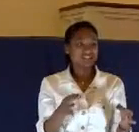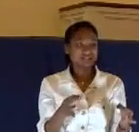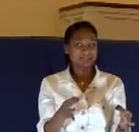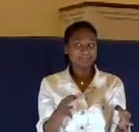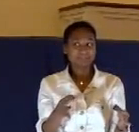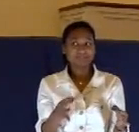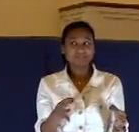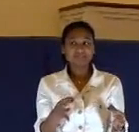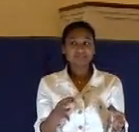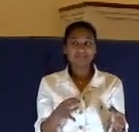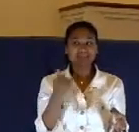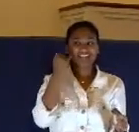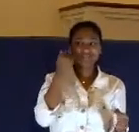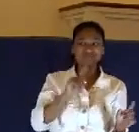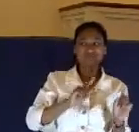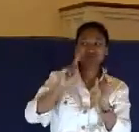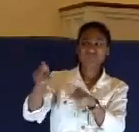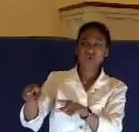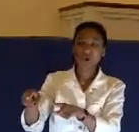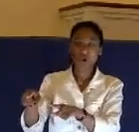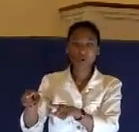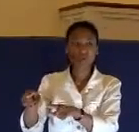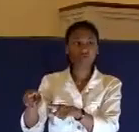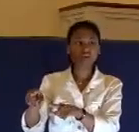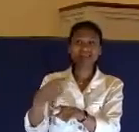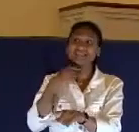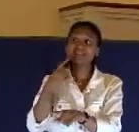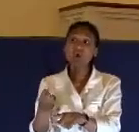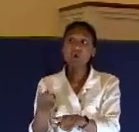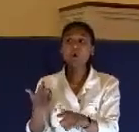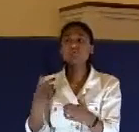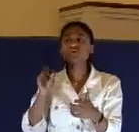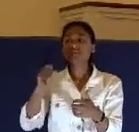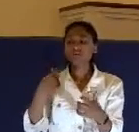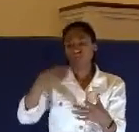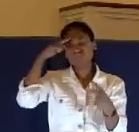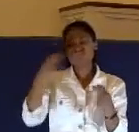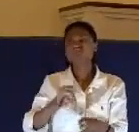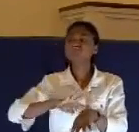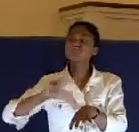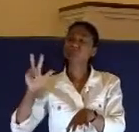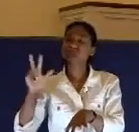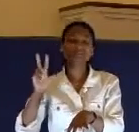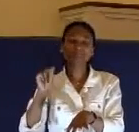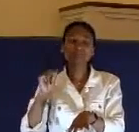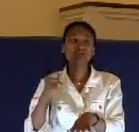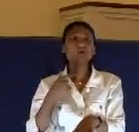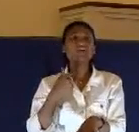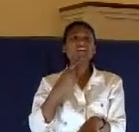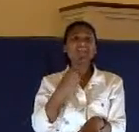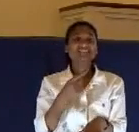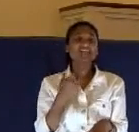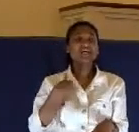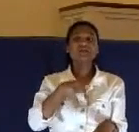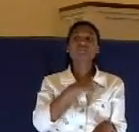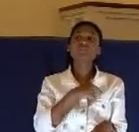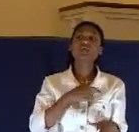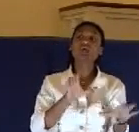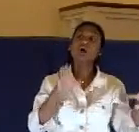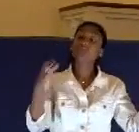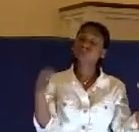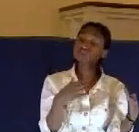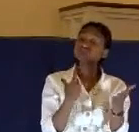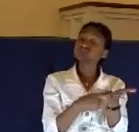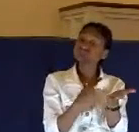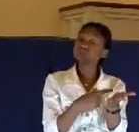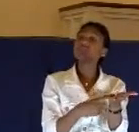the morning, that's a little fishy. So they decide to come back in the morning and say, yeah, we made this decision together, unanimous here in